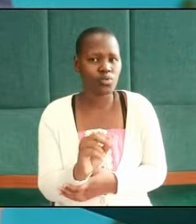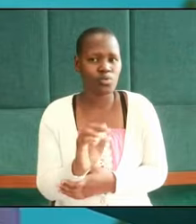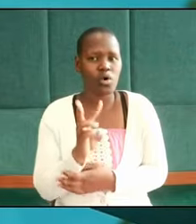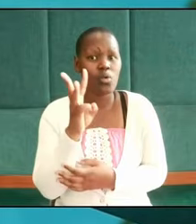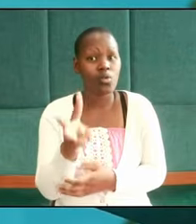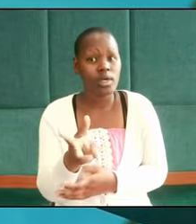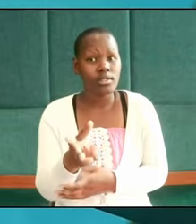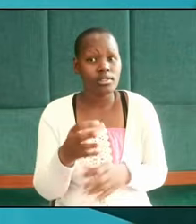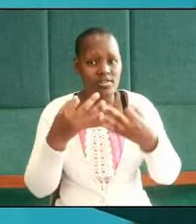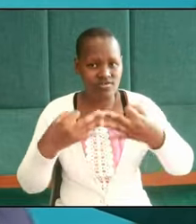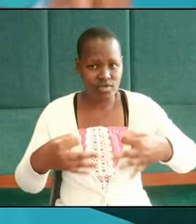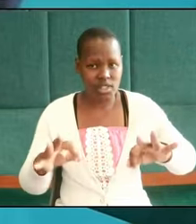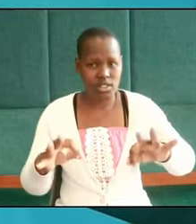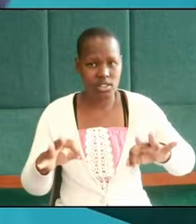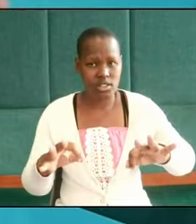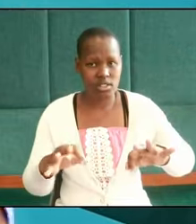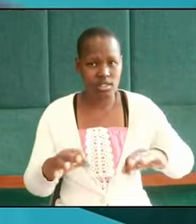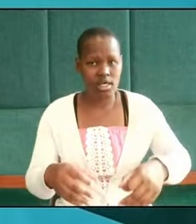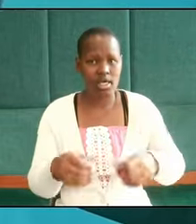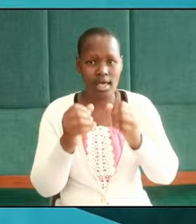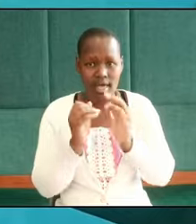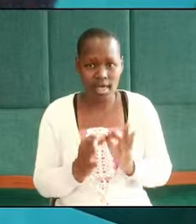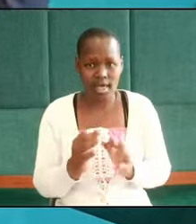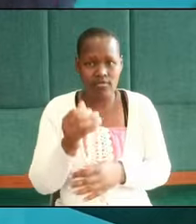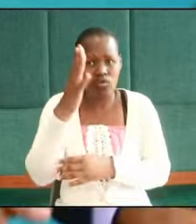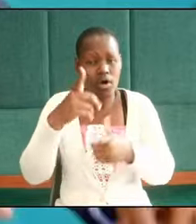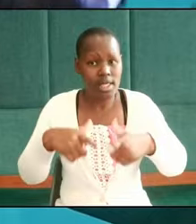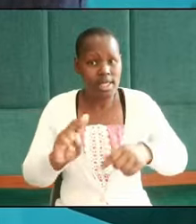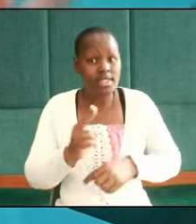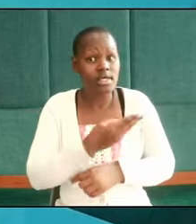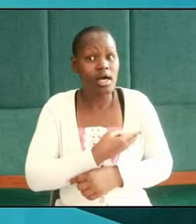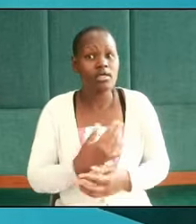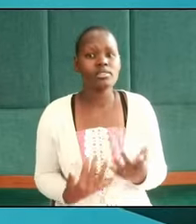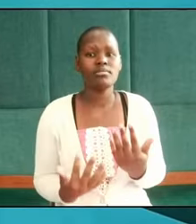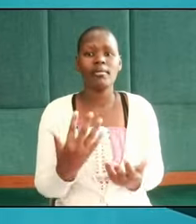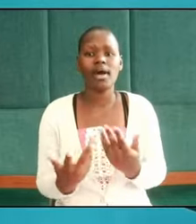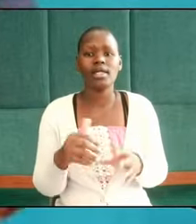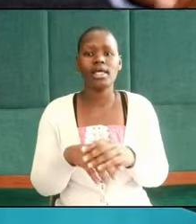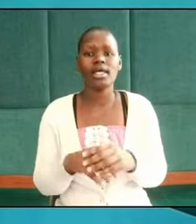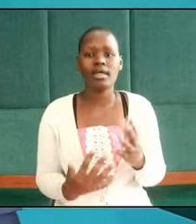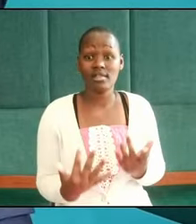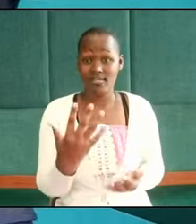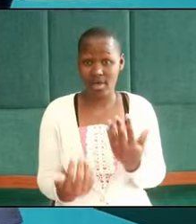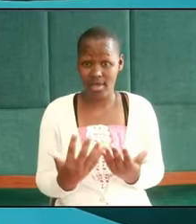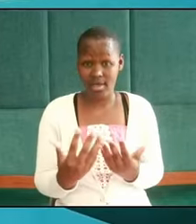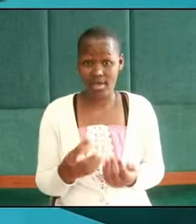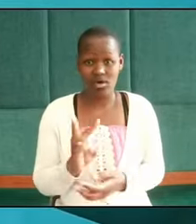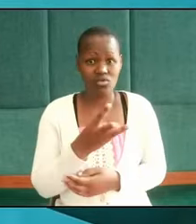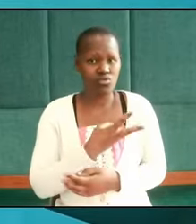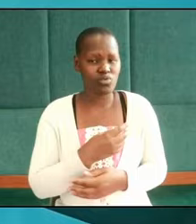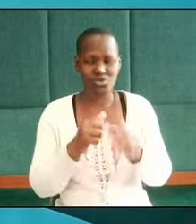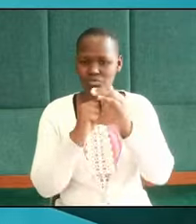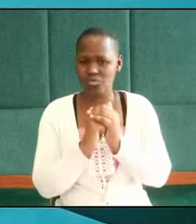set us free and even if God will let us burn in your furnace we will not